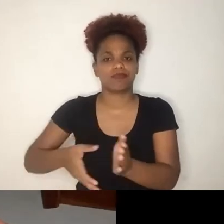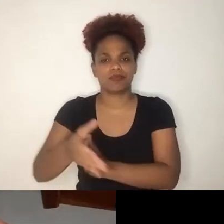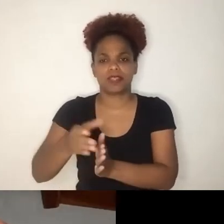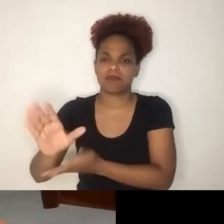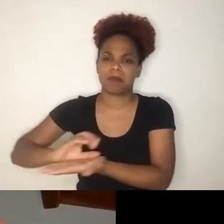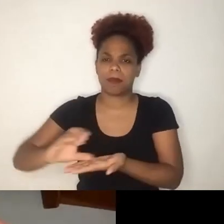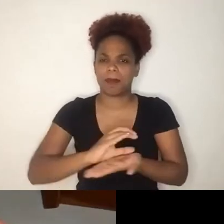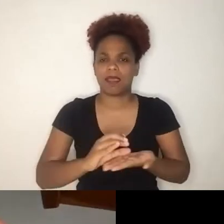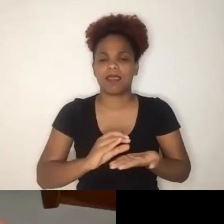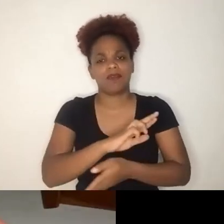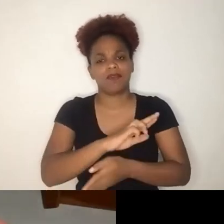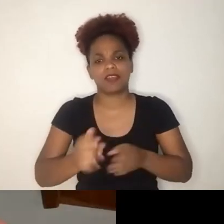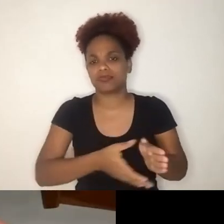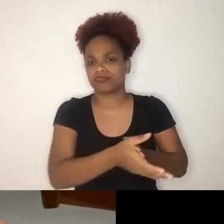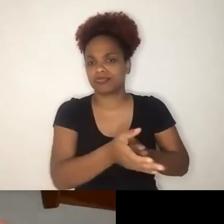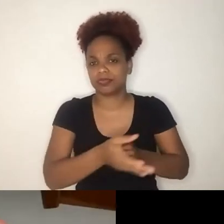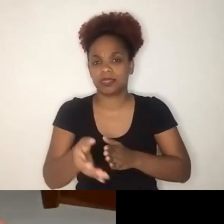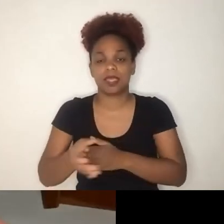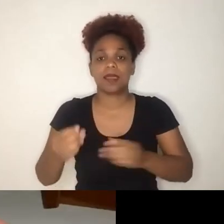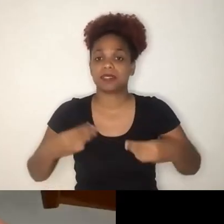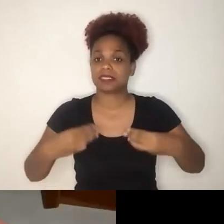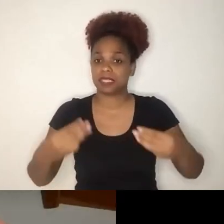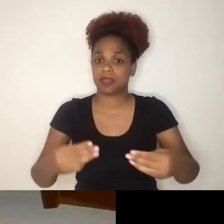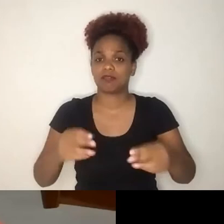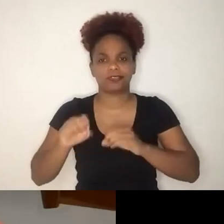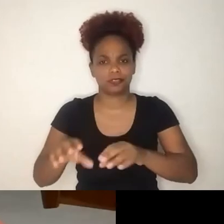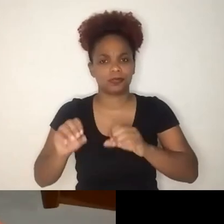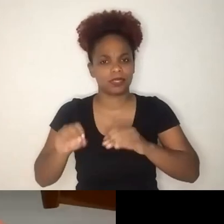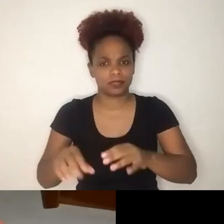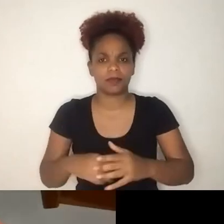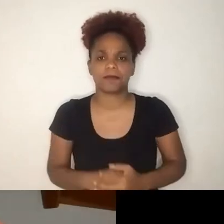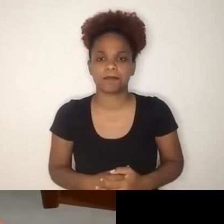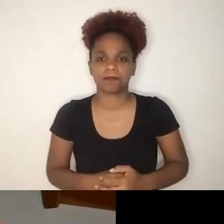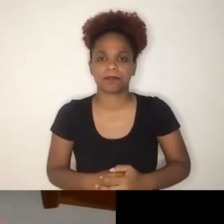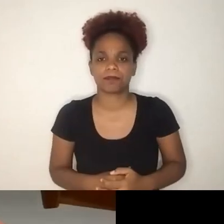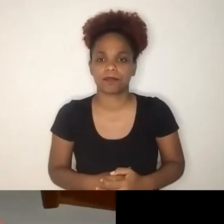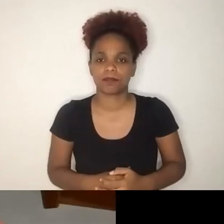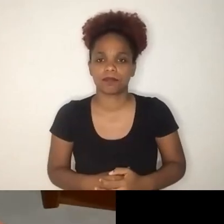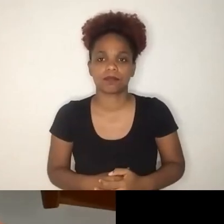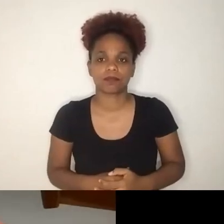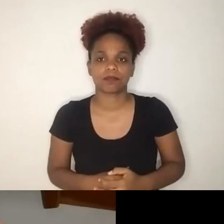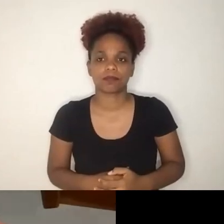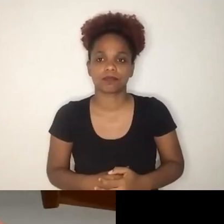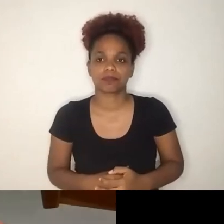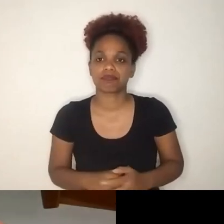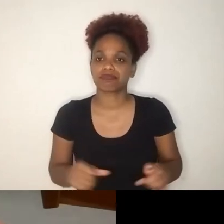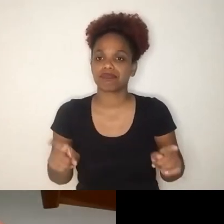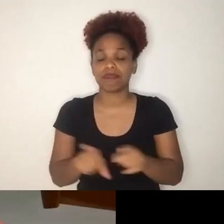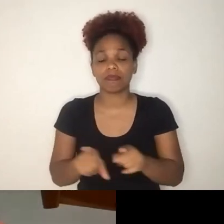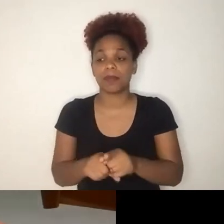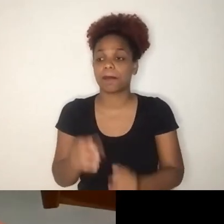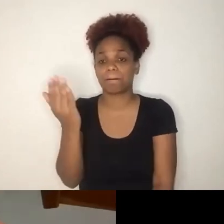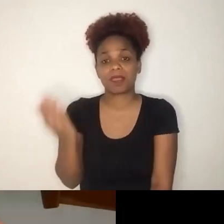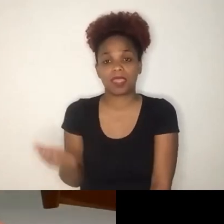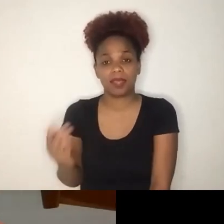General Director of the Flemish Rectors Conference and Chief of Staff of Minister Frank